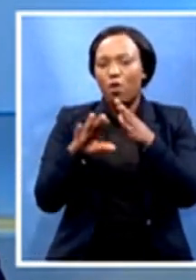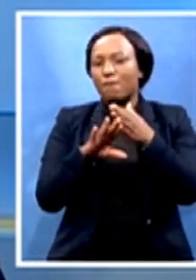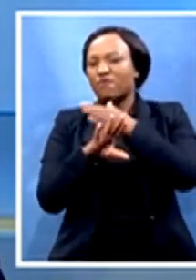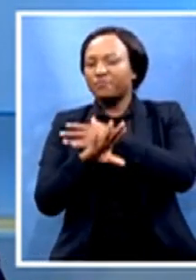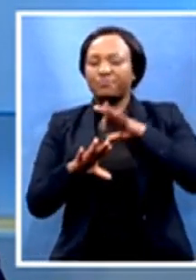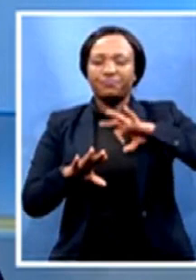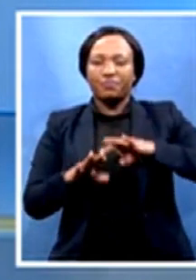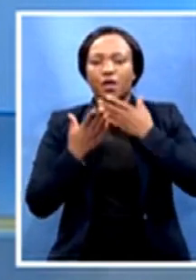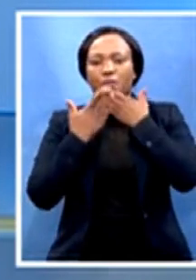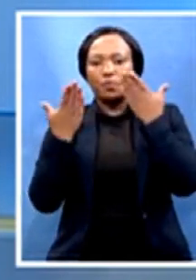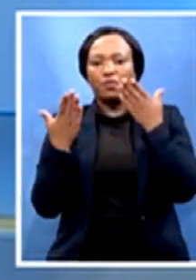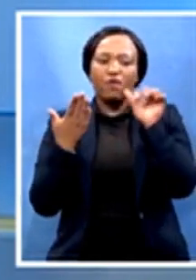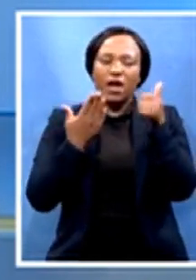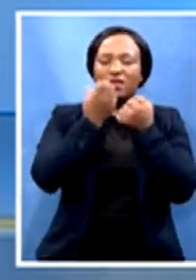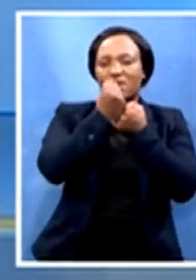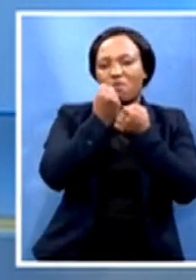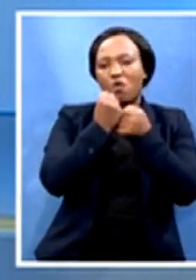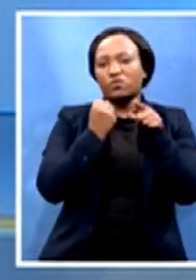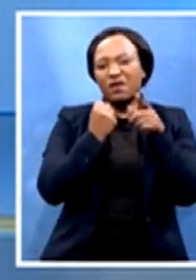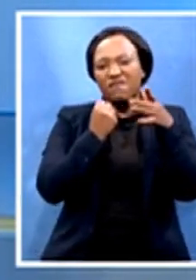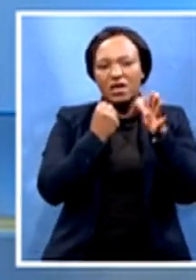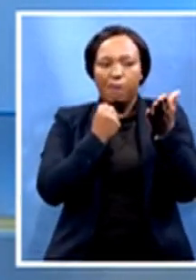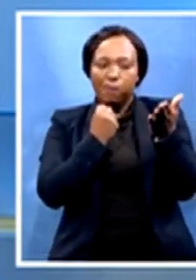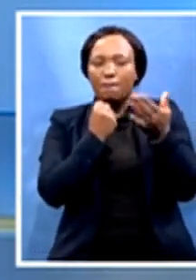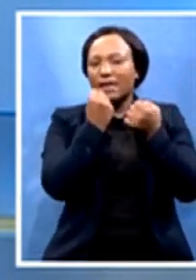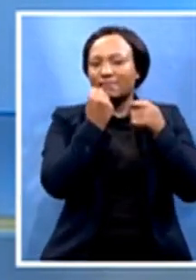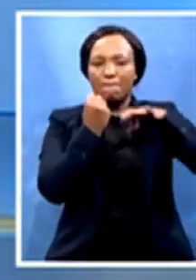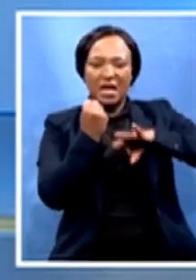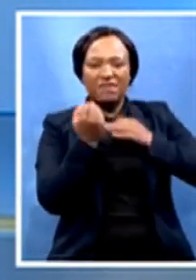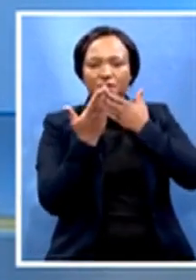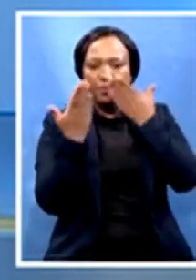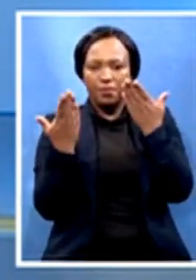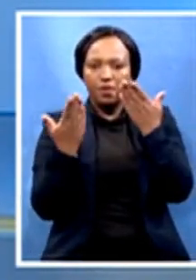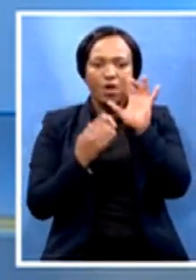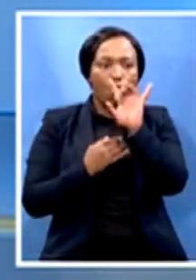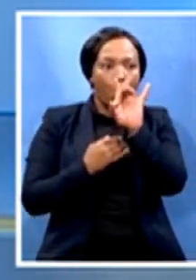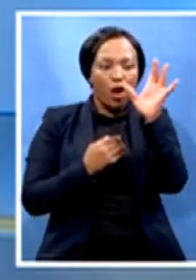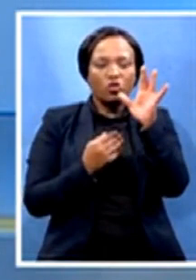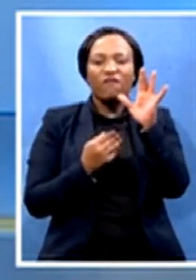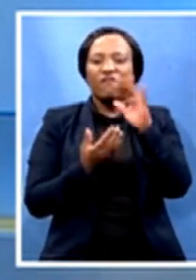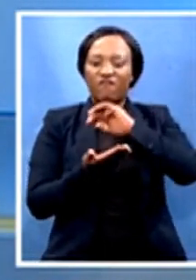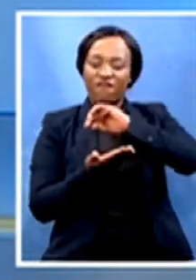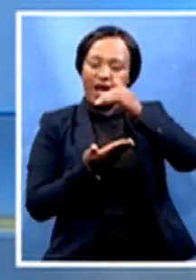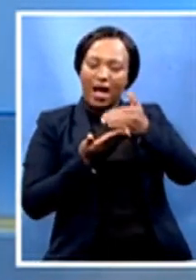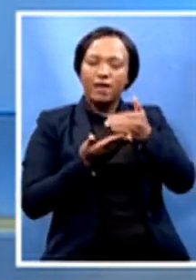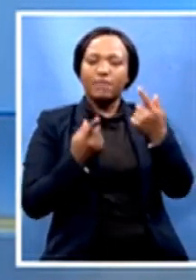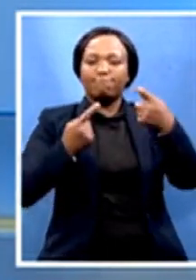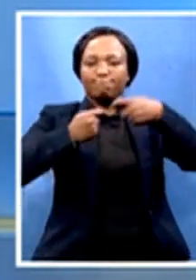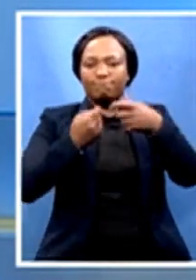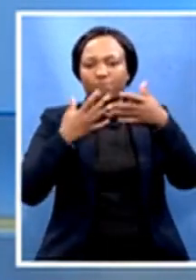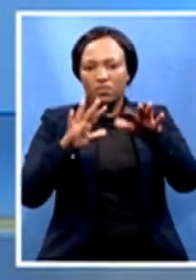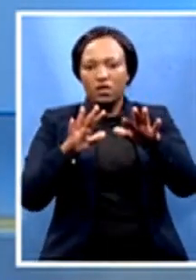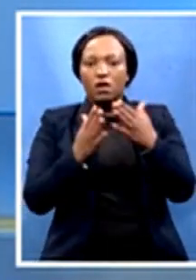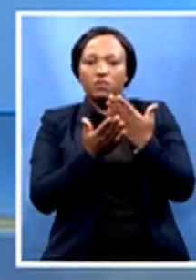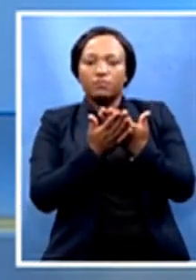were previously made available. This is a once-off funding system made available due to the effects of COVID-19. The Eastern Cape